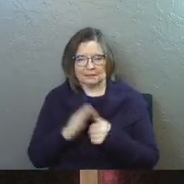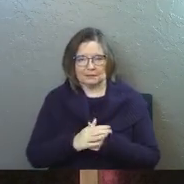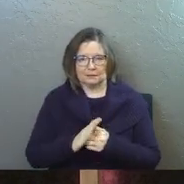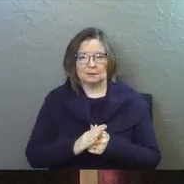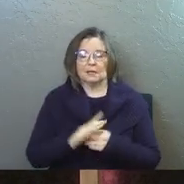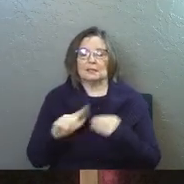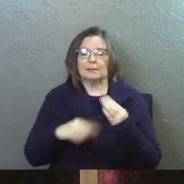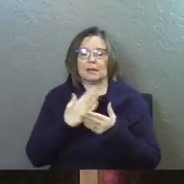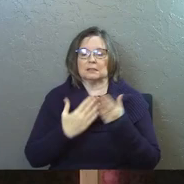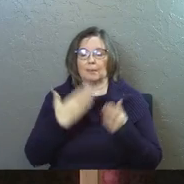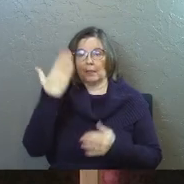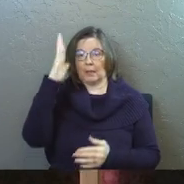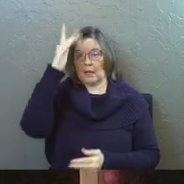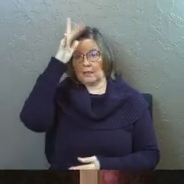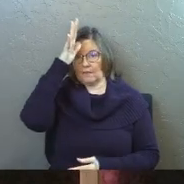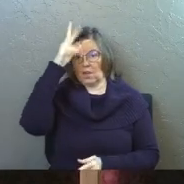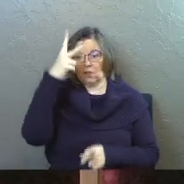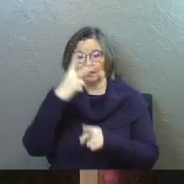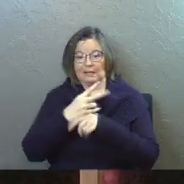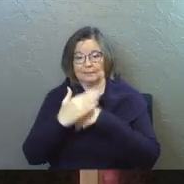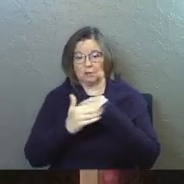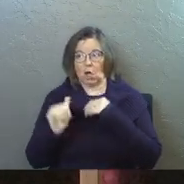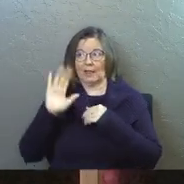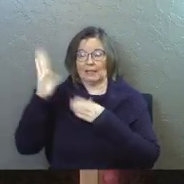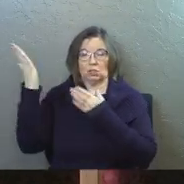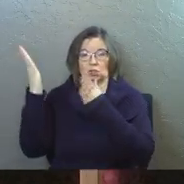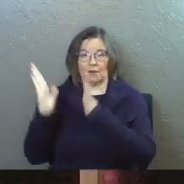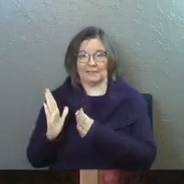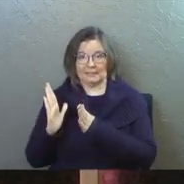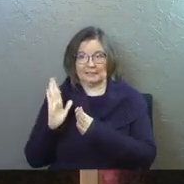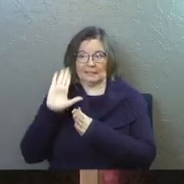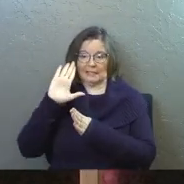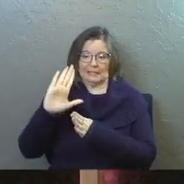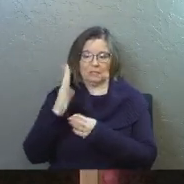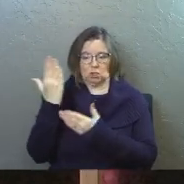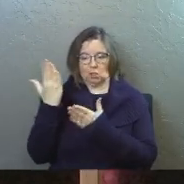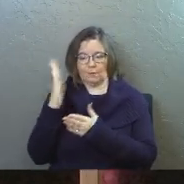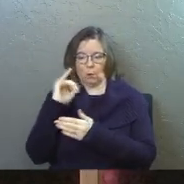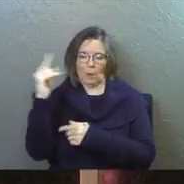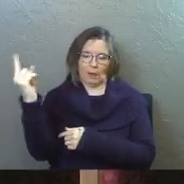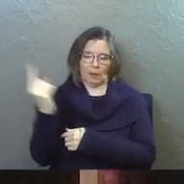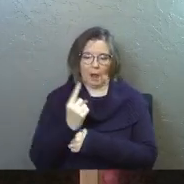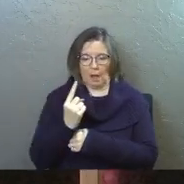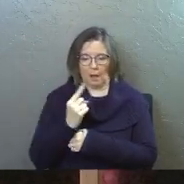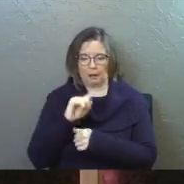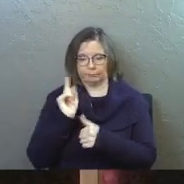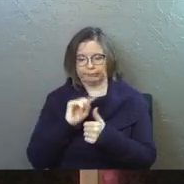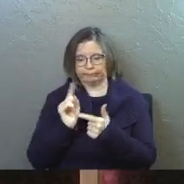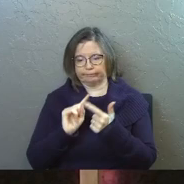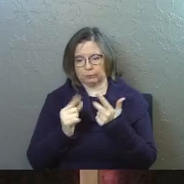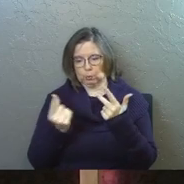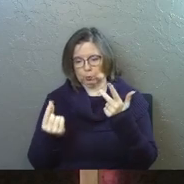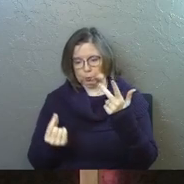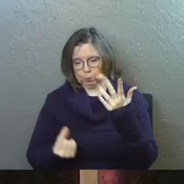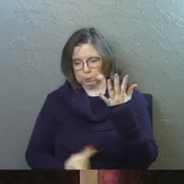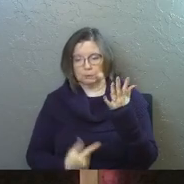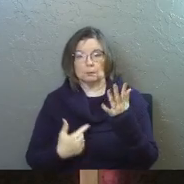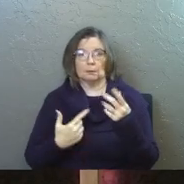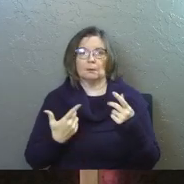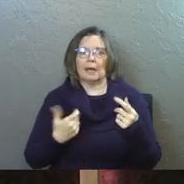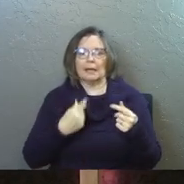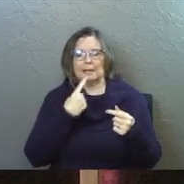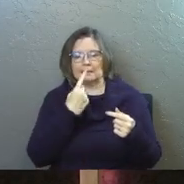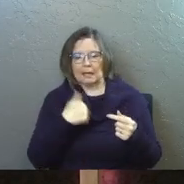about someone that God, father keeps calling his servant. His servant will come and do these things. And when he does, he's,